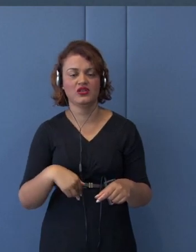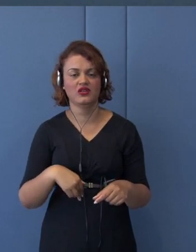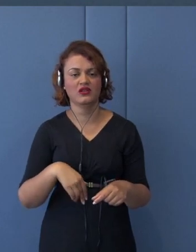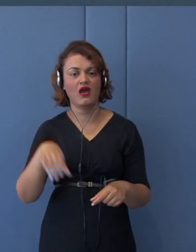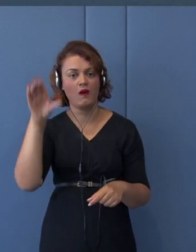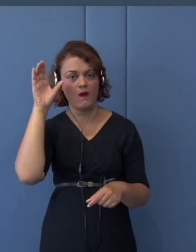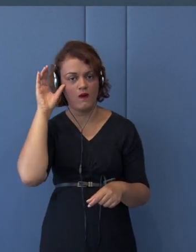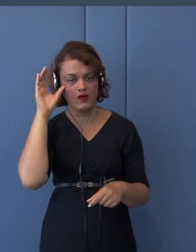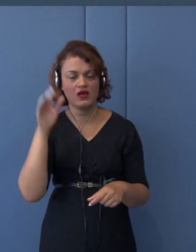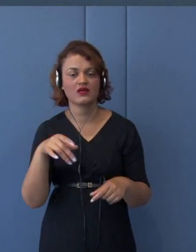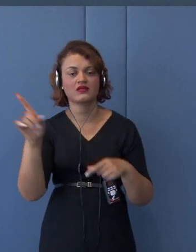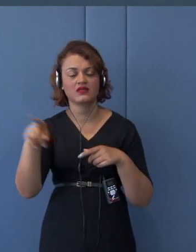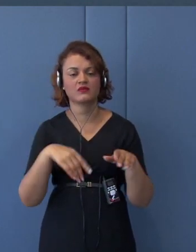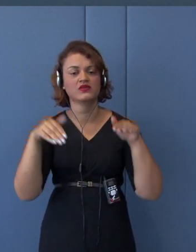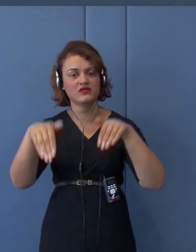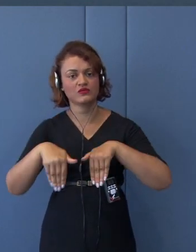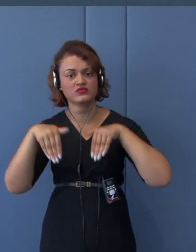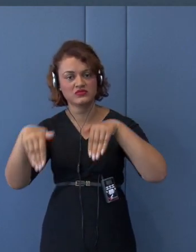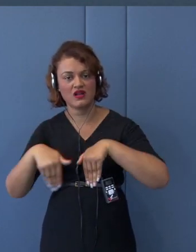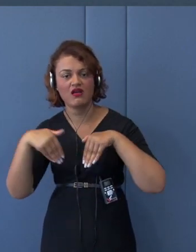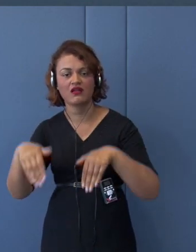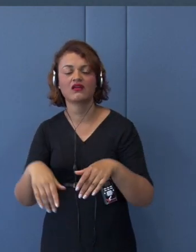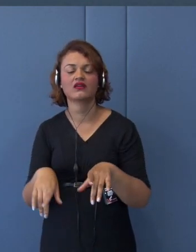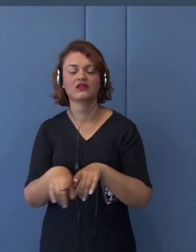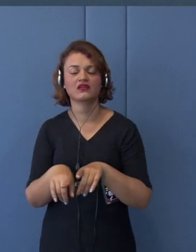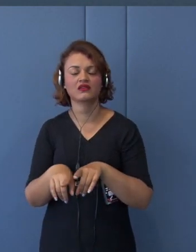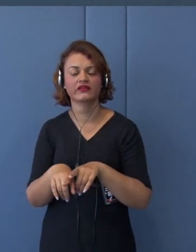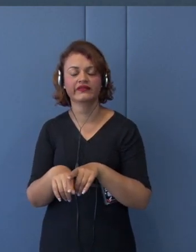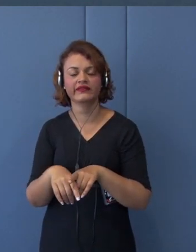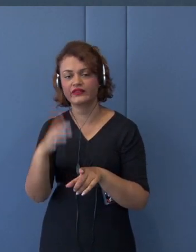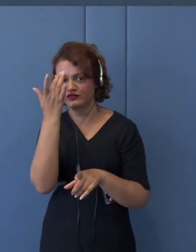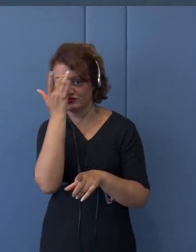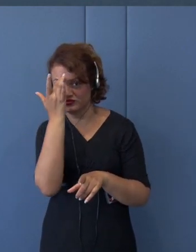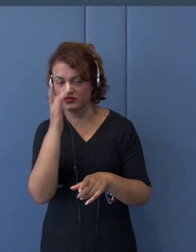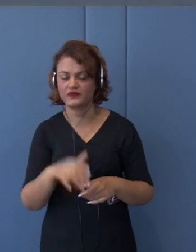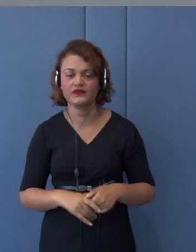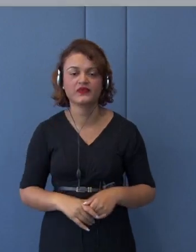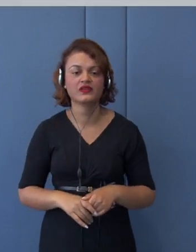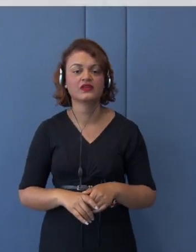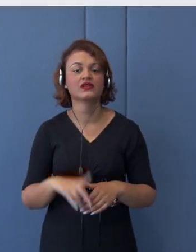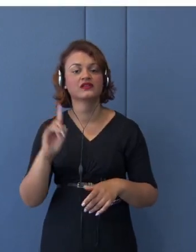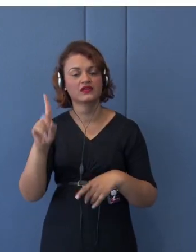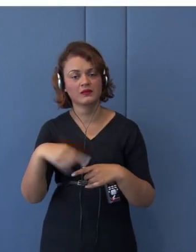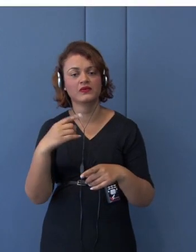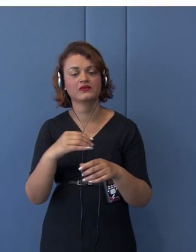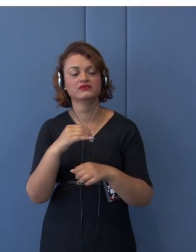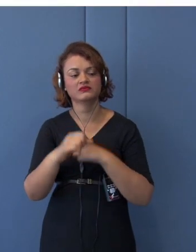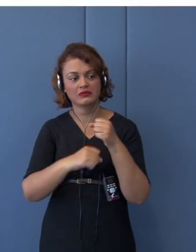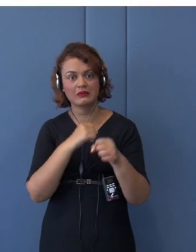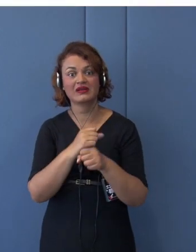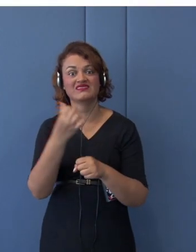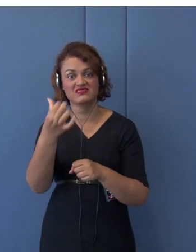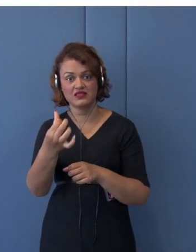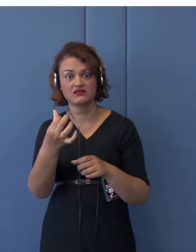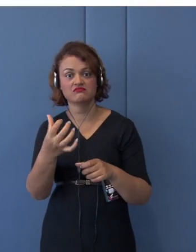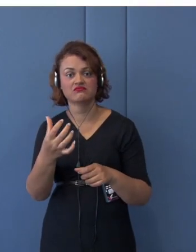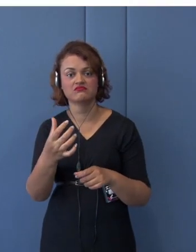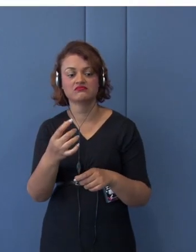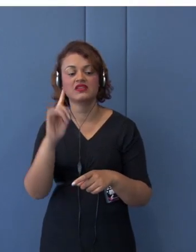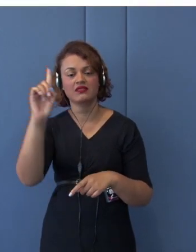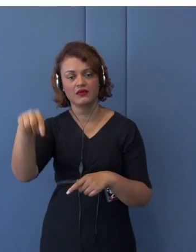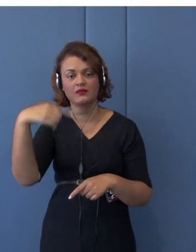So, that is ASEAN Plus 6. And this ASEAN Plus 6 became later called RCEP,